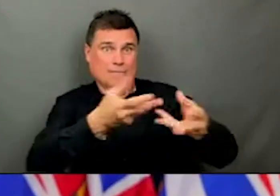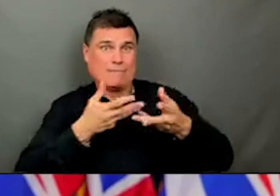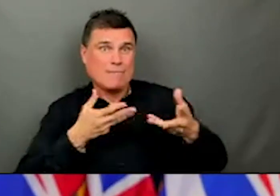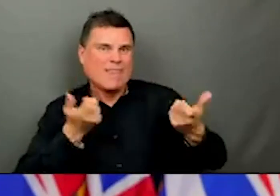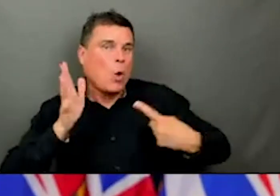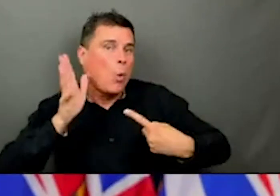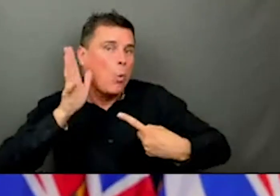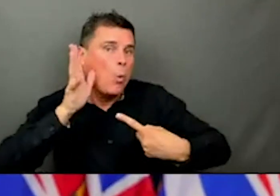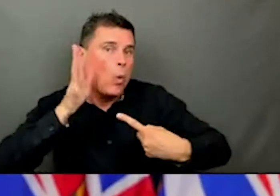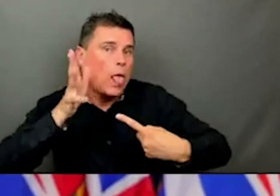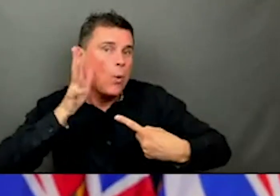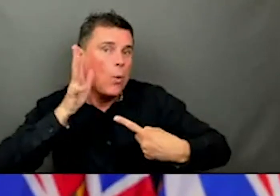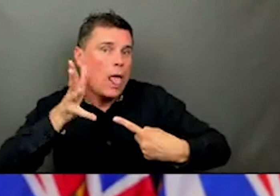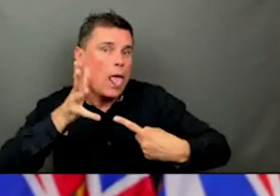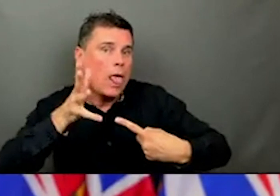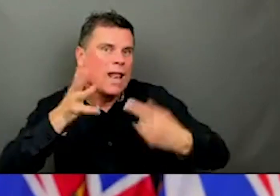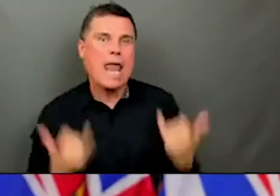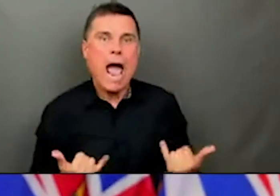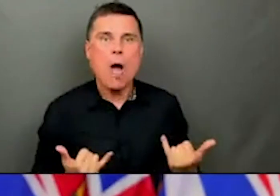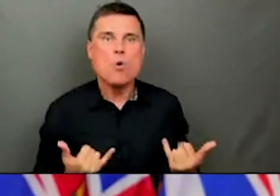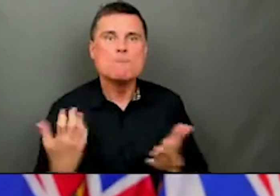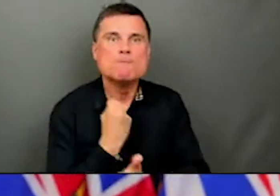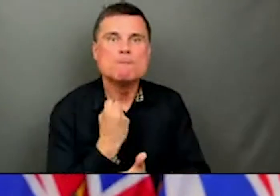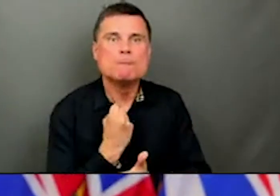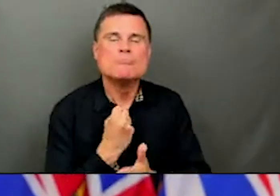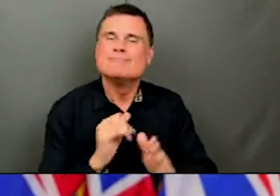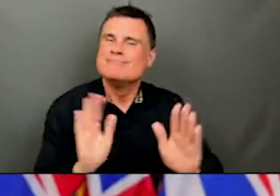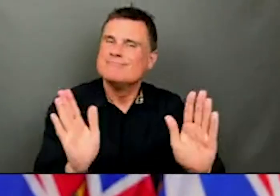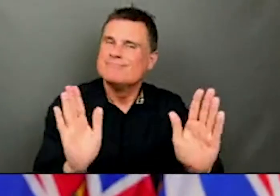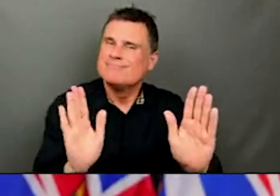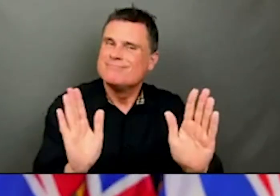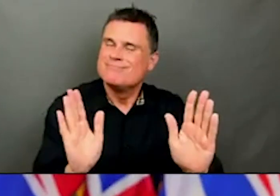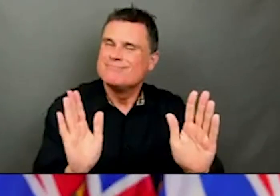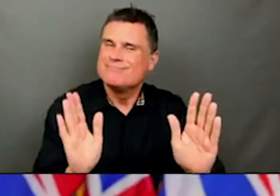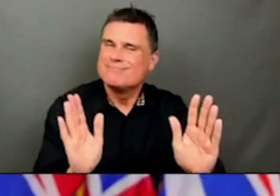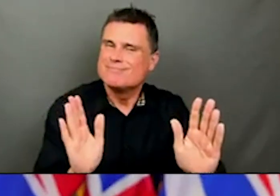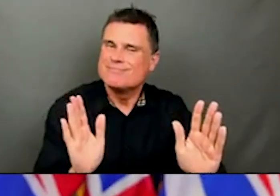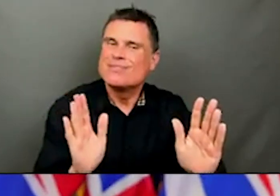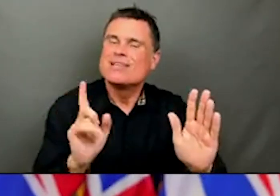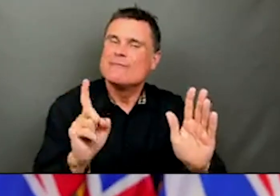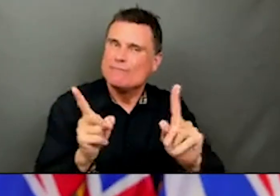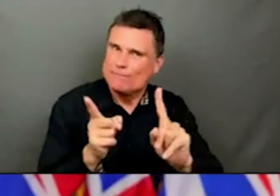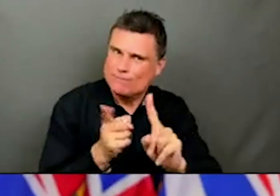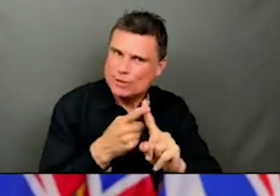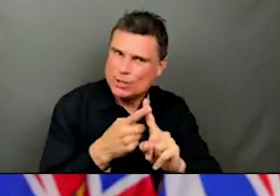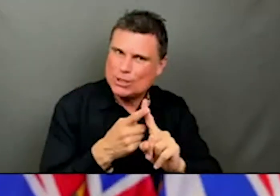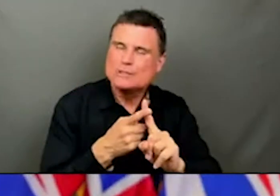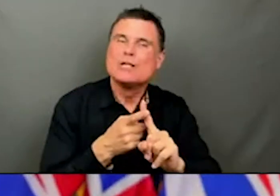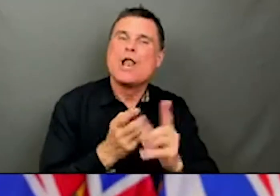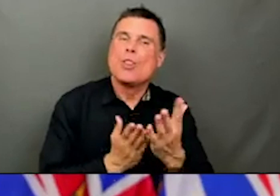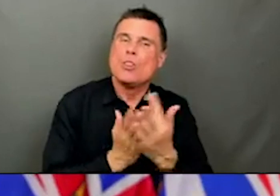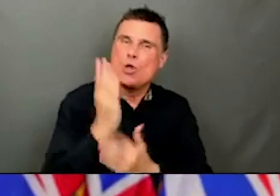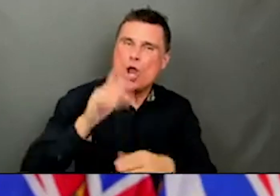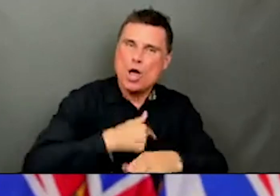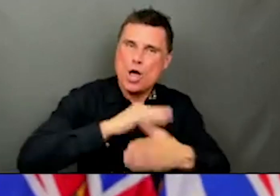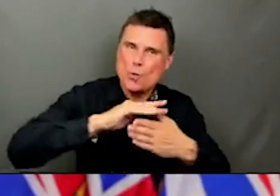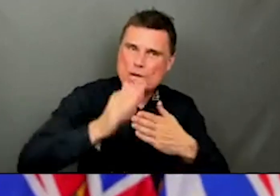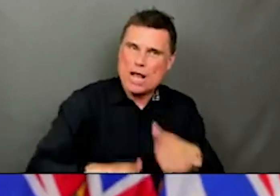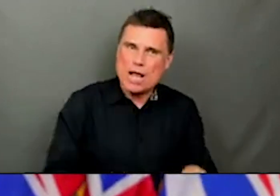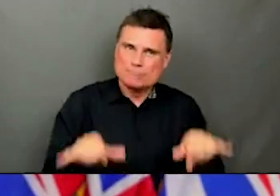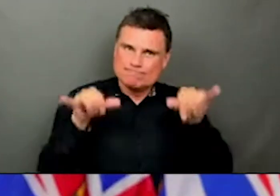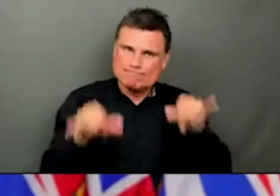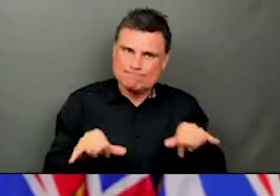assume that that horizon is now. And we need to get through this long weekend. It was thoughtfully put in place.